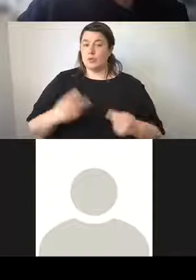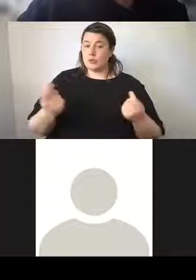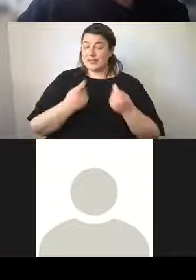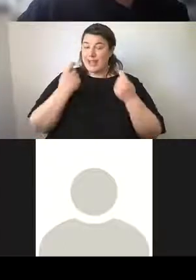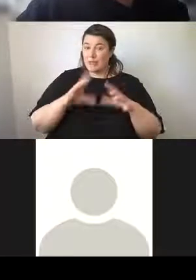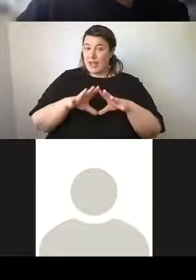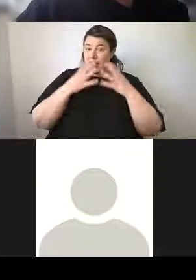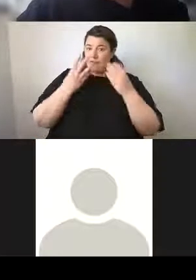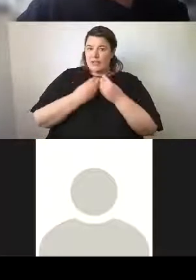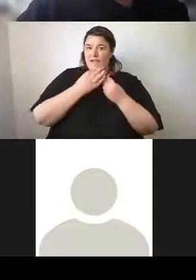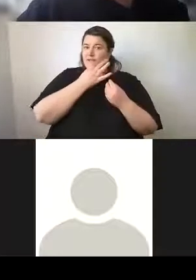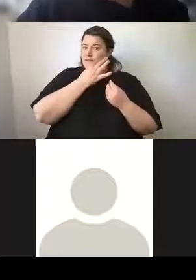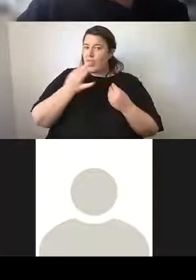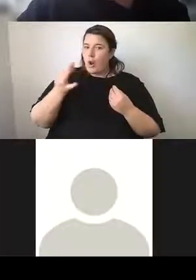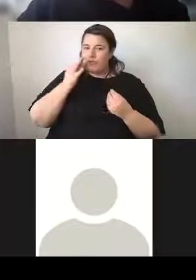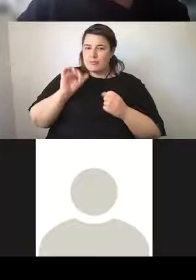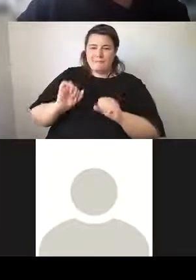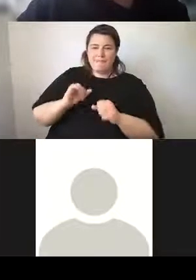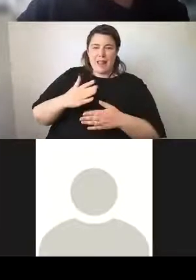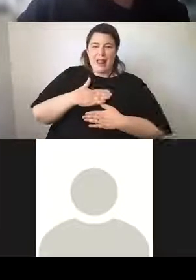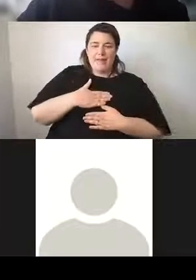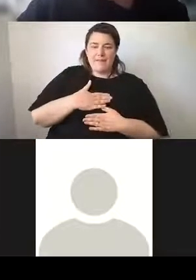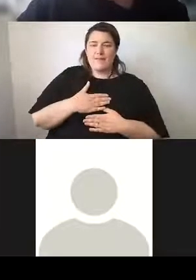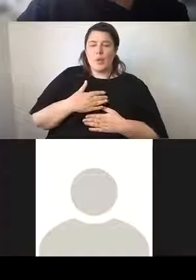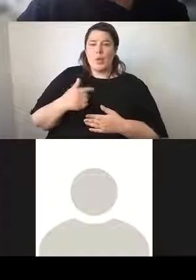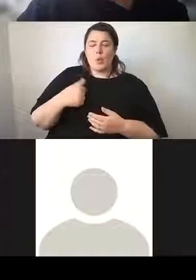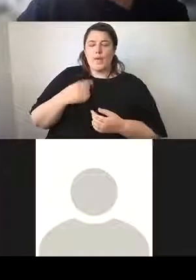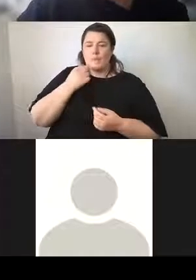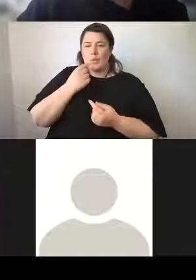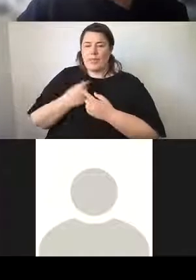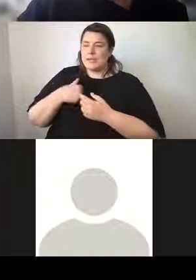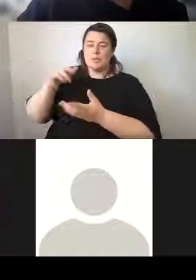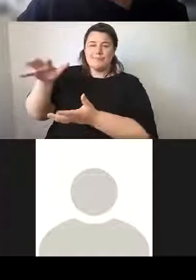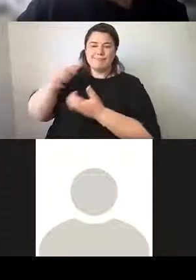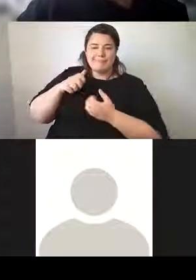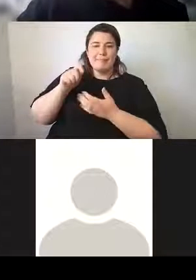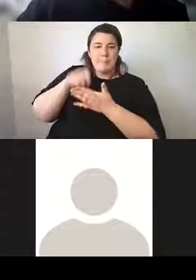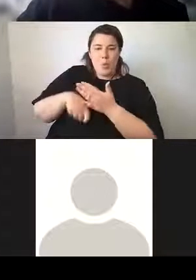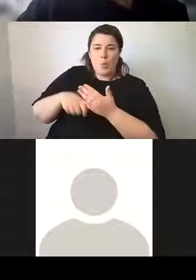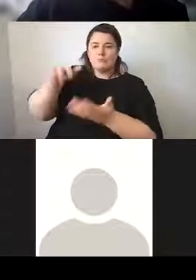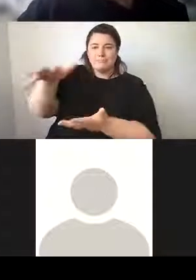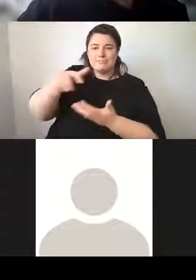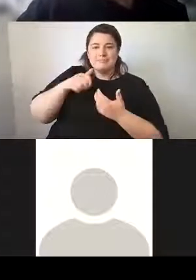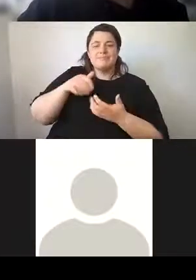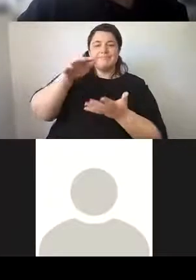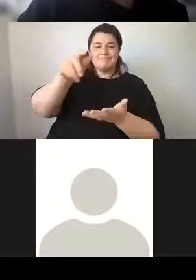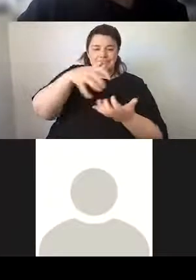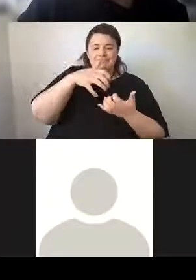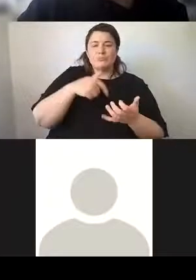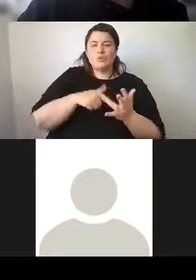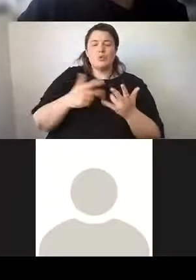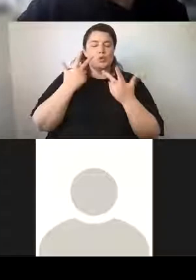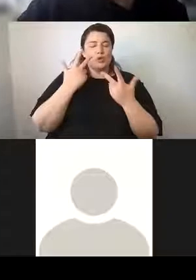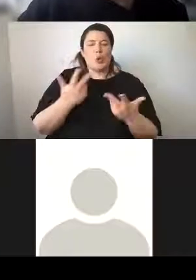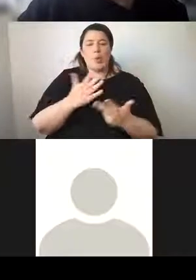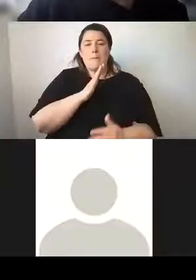floral, we have a number of acquisitions that we've acquired that promote that idea of beauty in